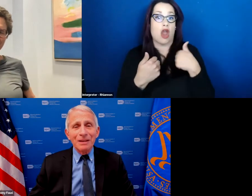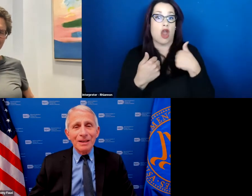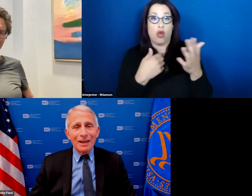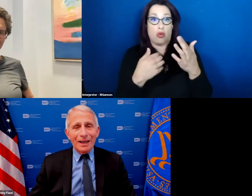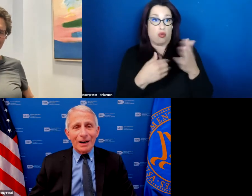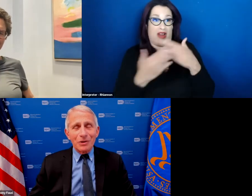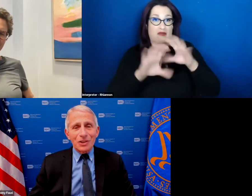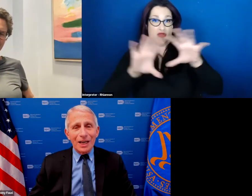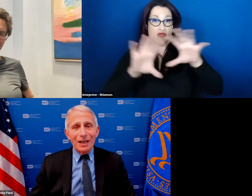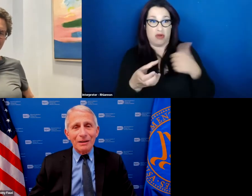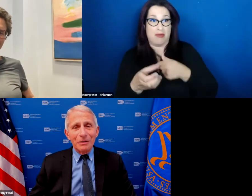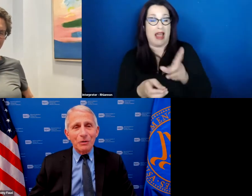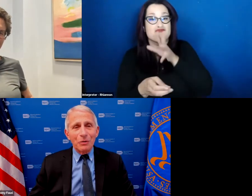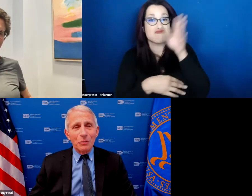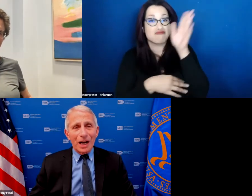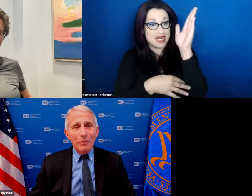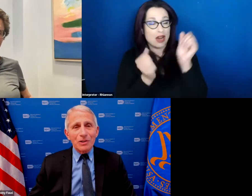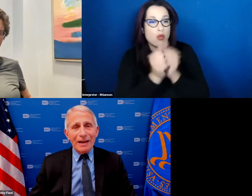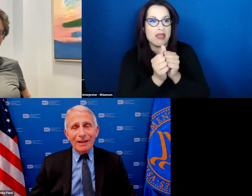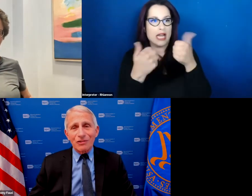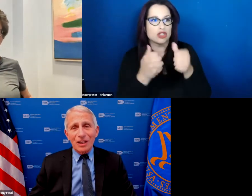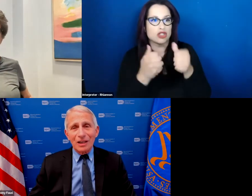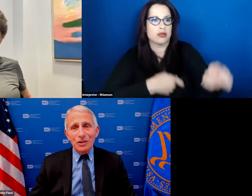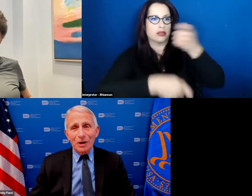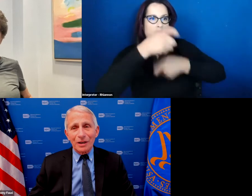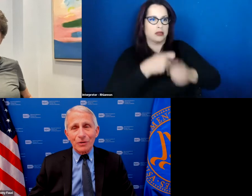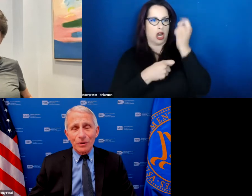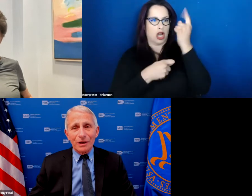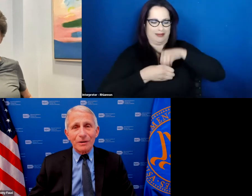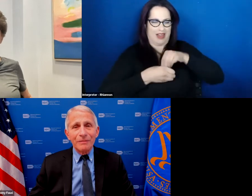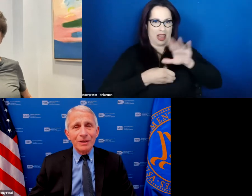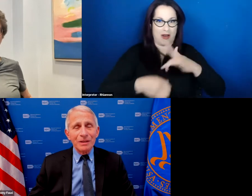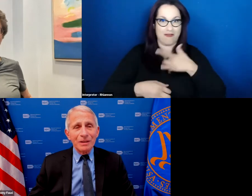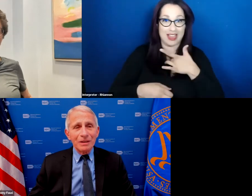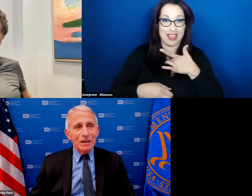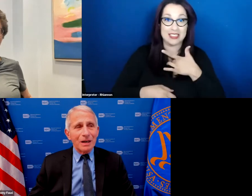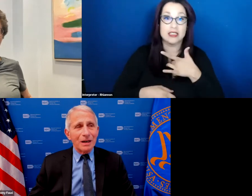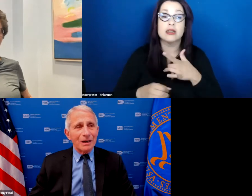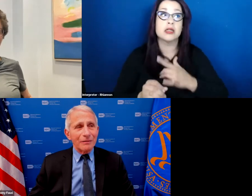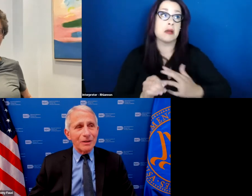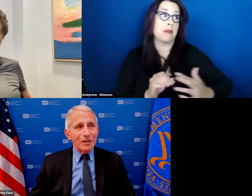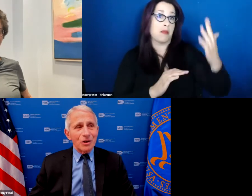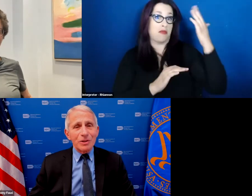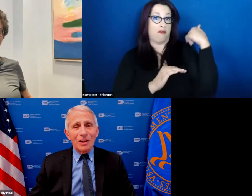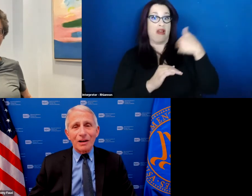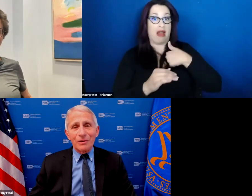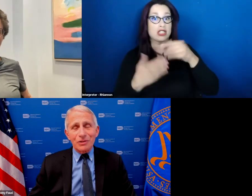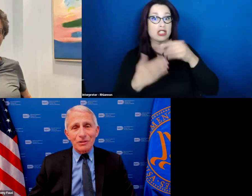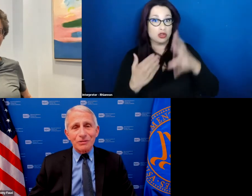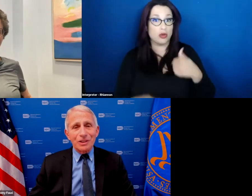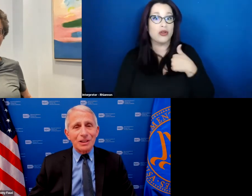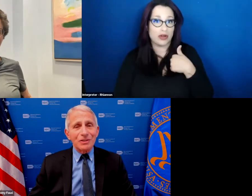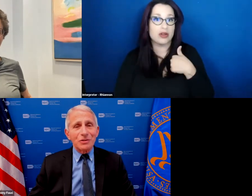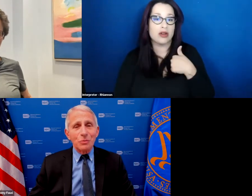and i would say when i was at that stage in my career uh there's always a lot of